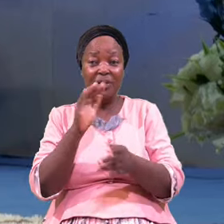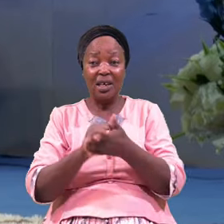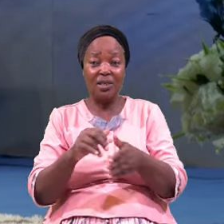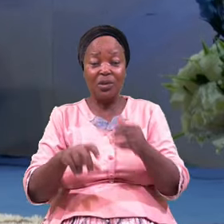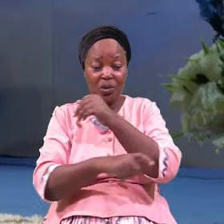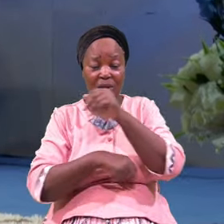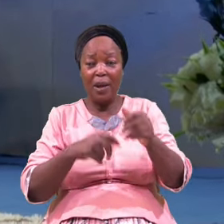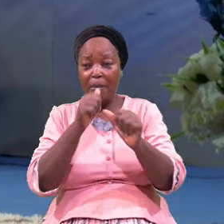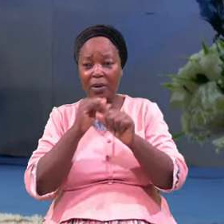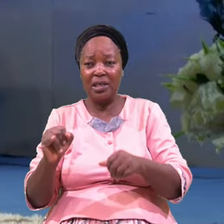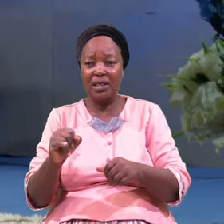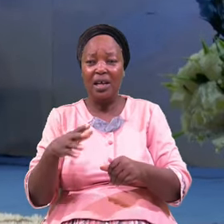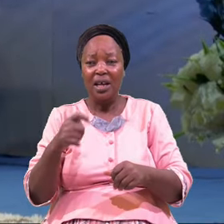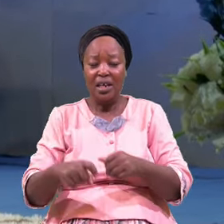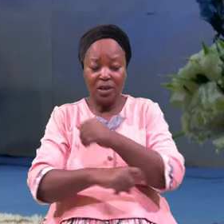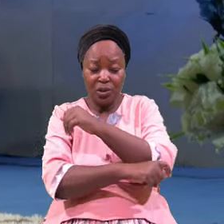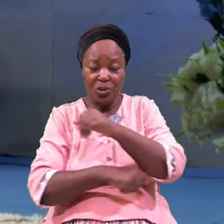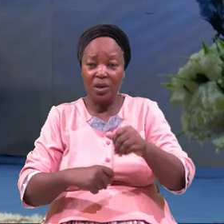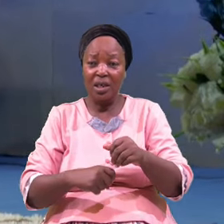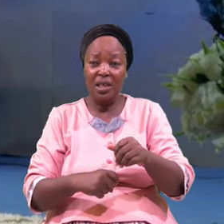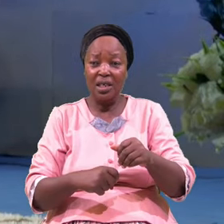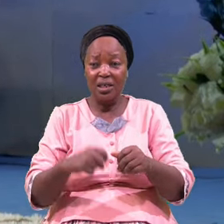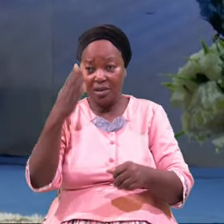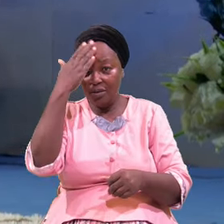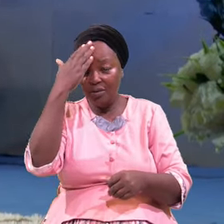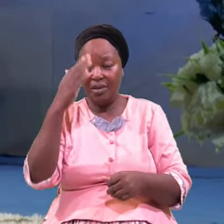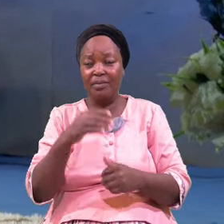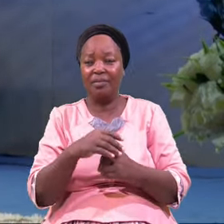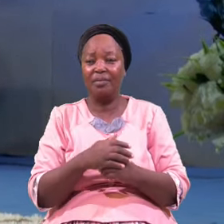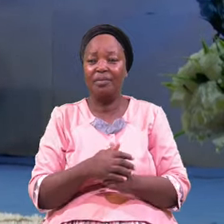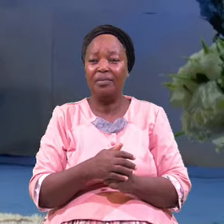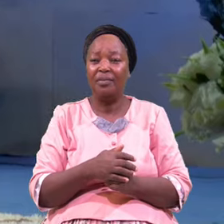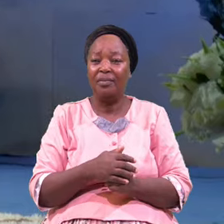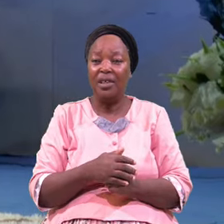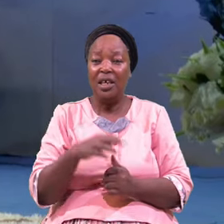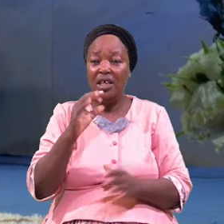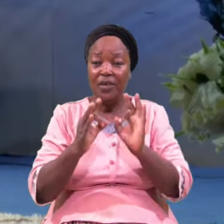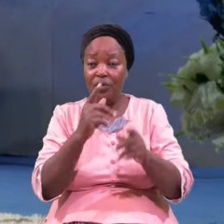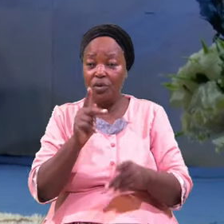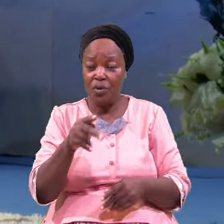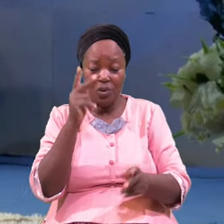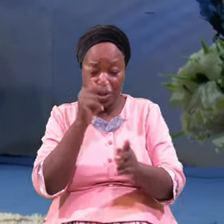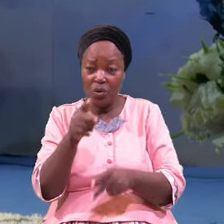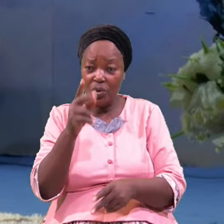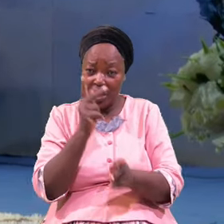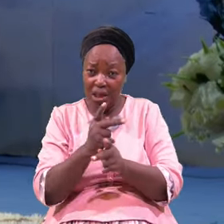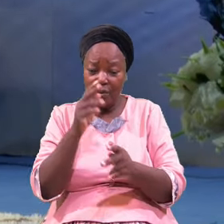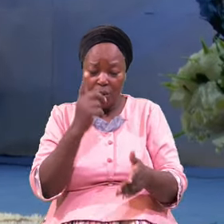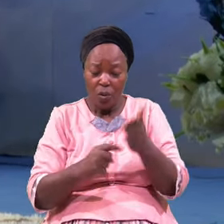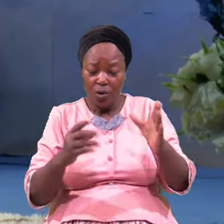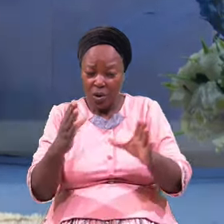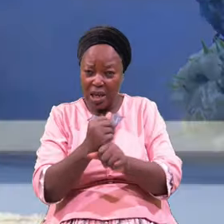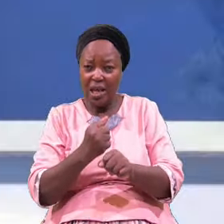The Stolen Identity If You Keep What You God By